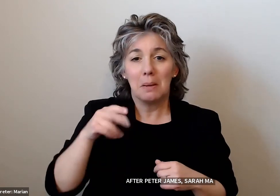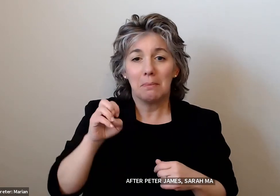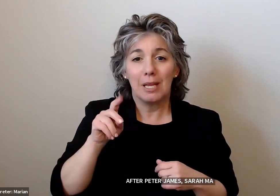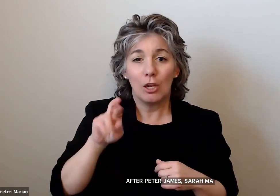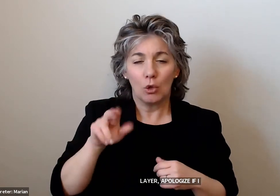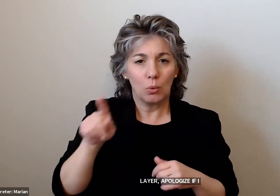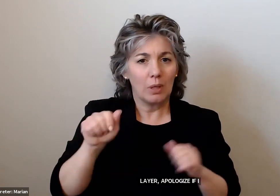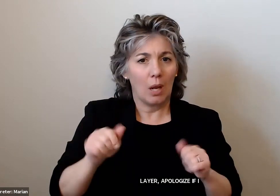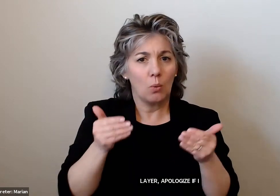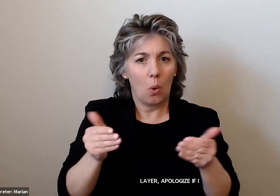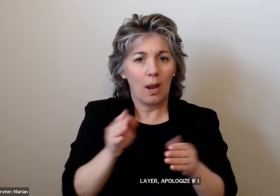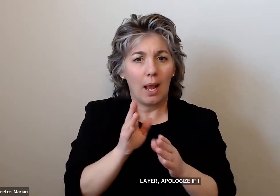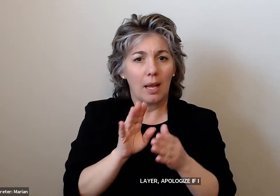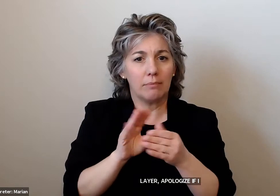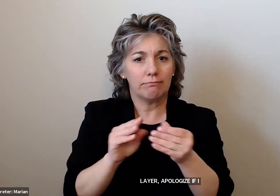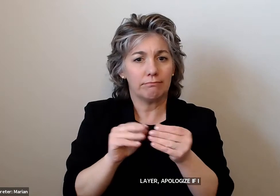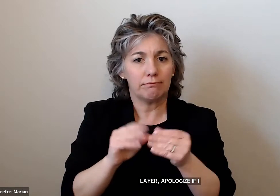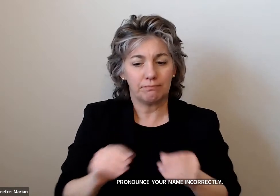unmute.